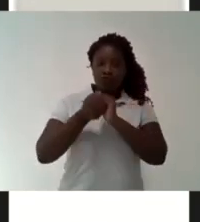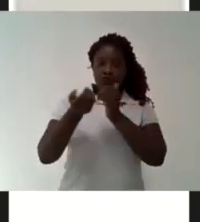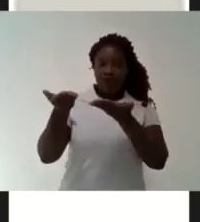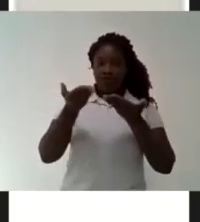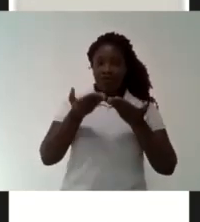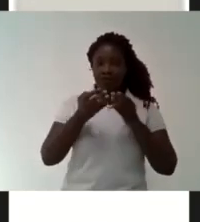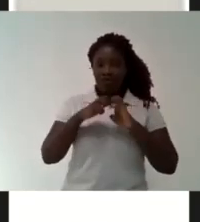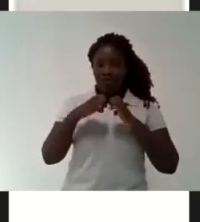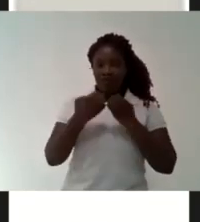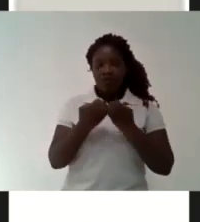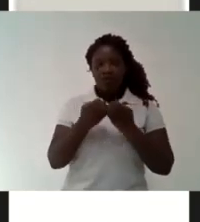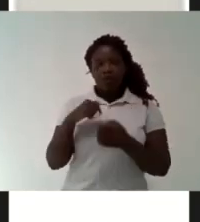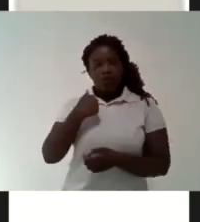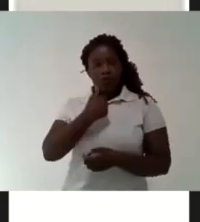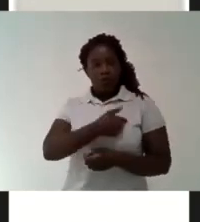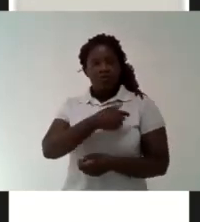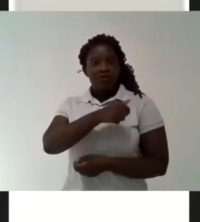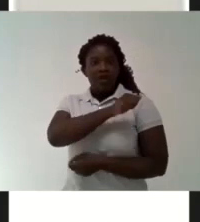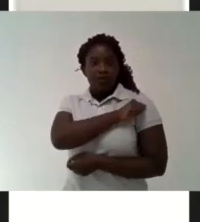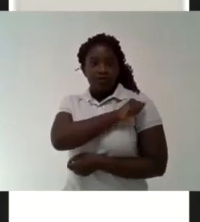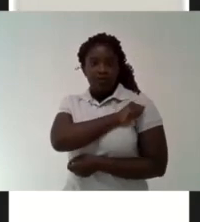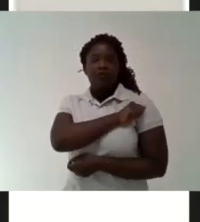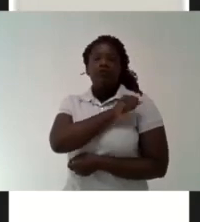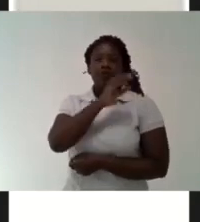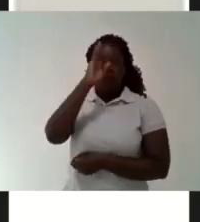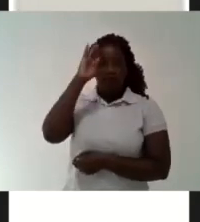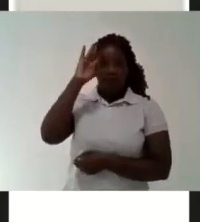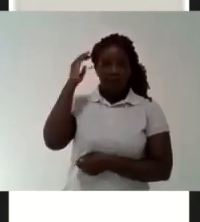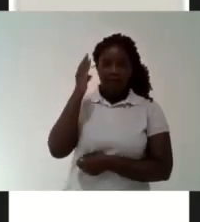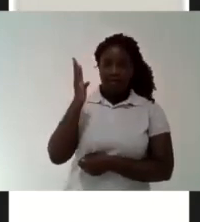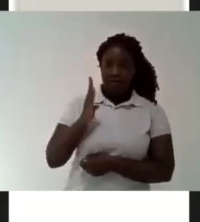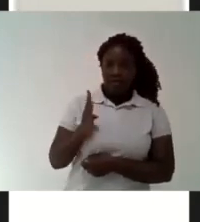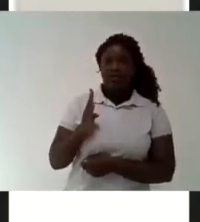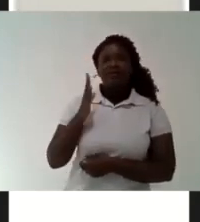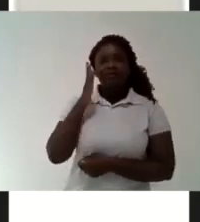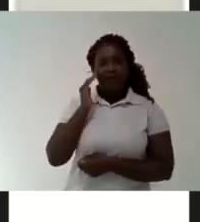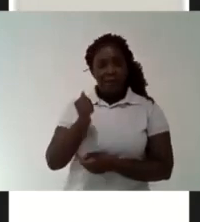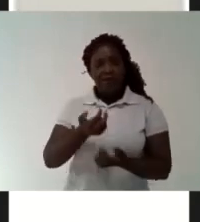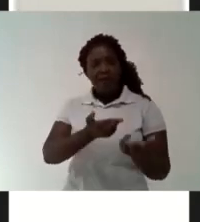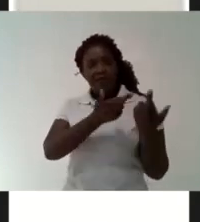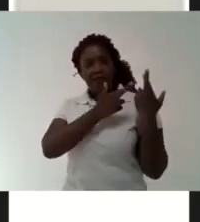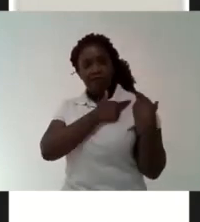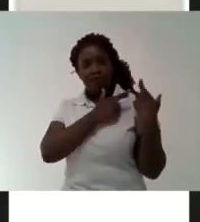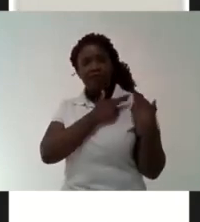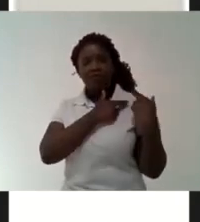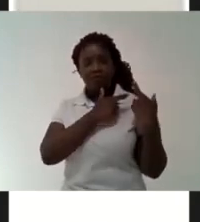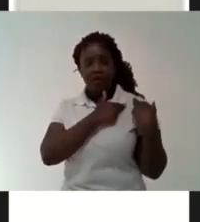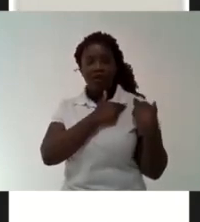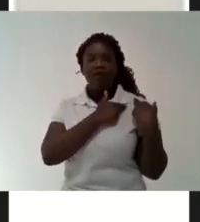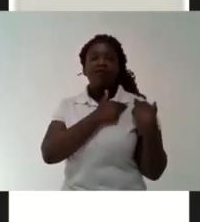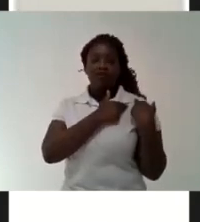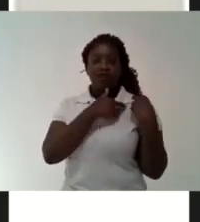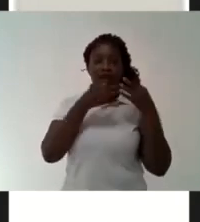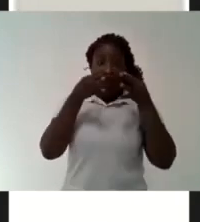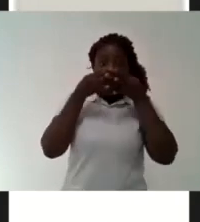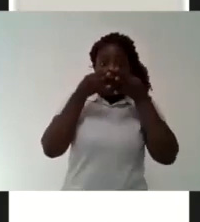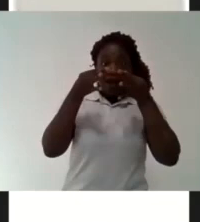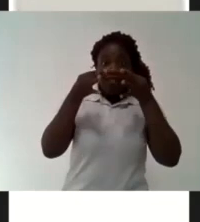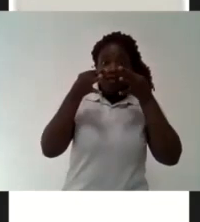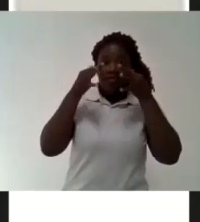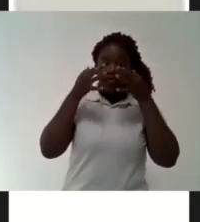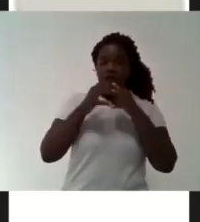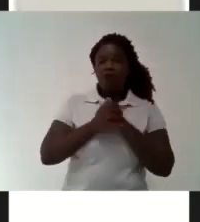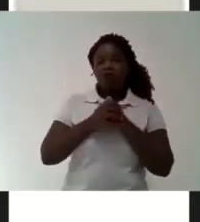movement in the country And by the philosophy of Brazil Forum UK